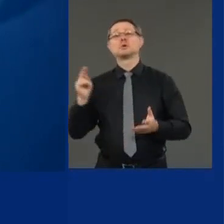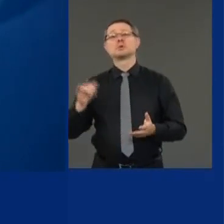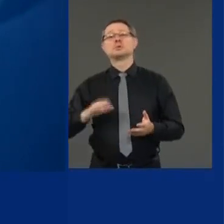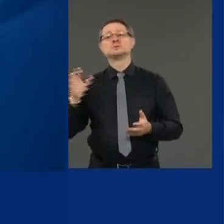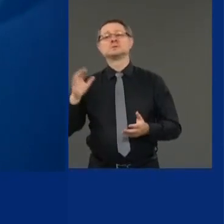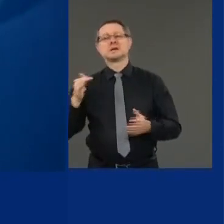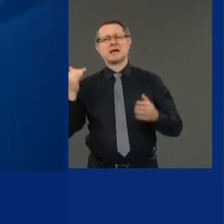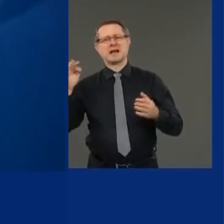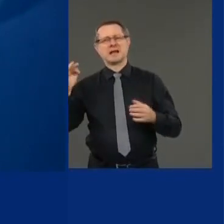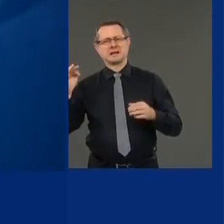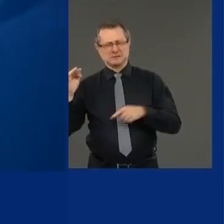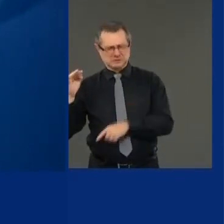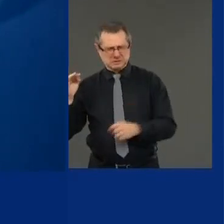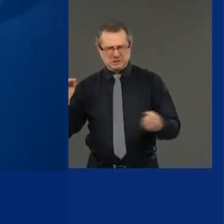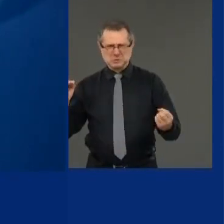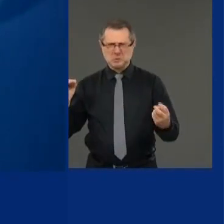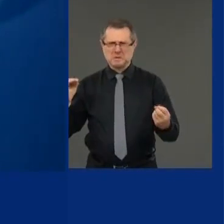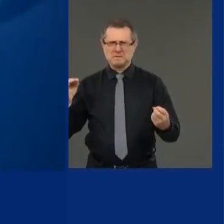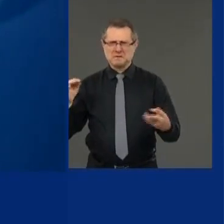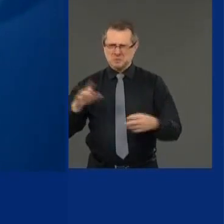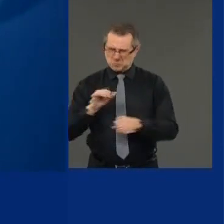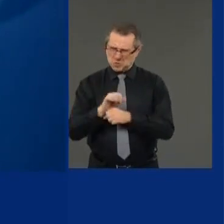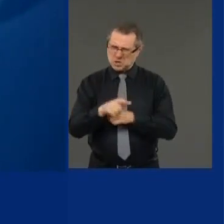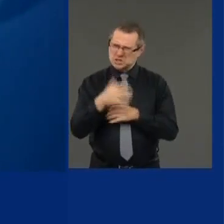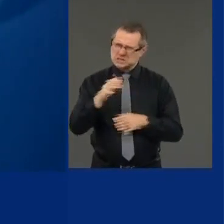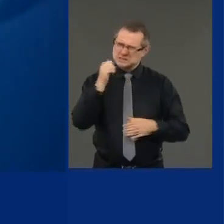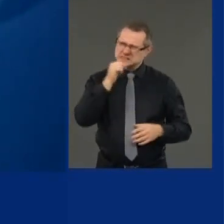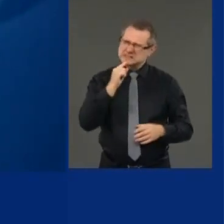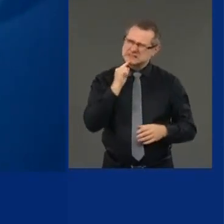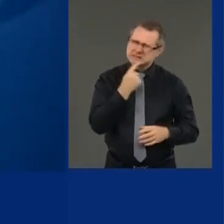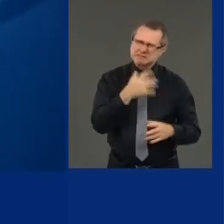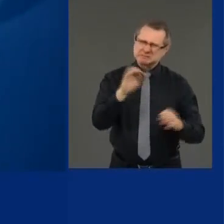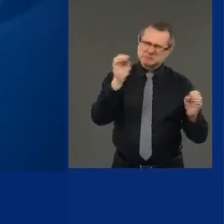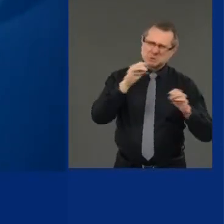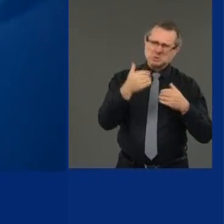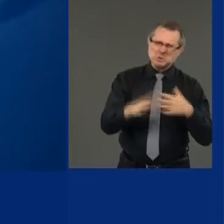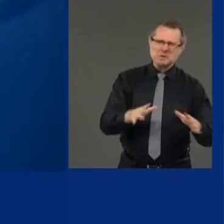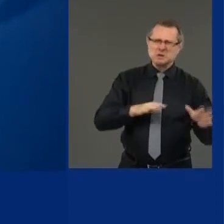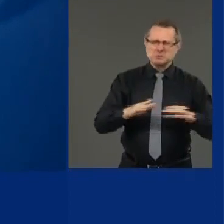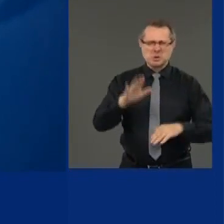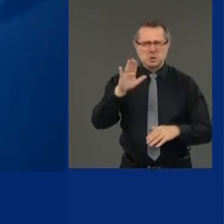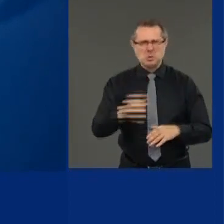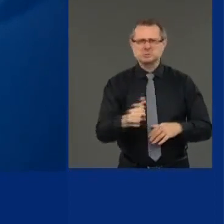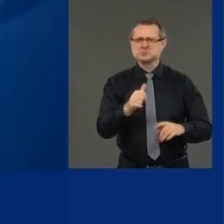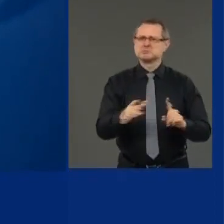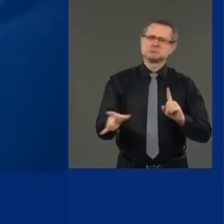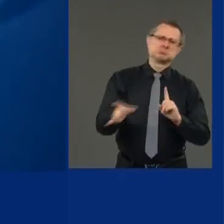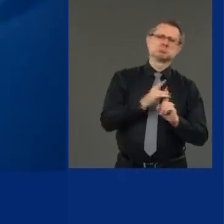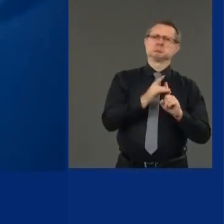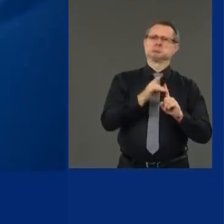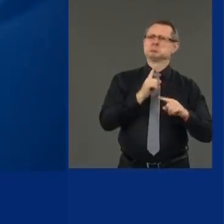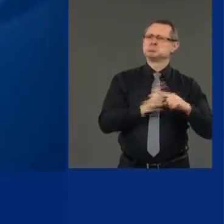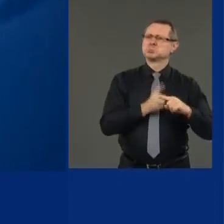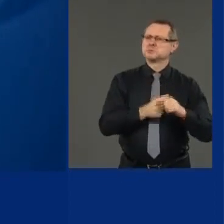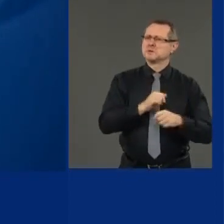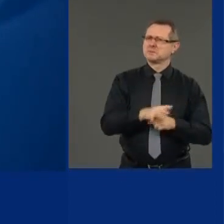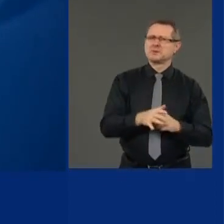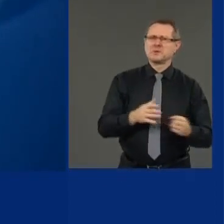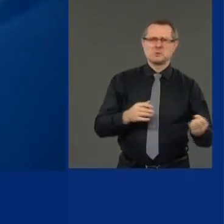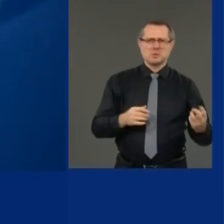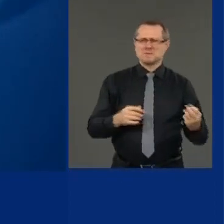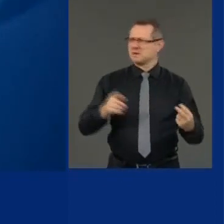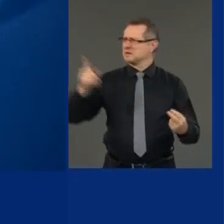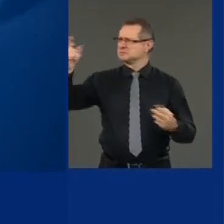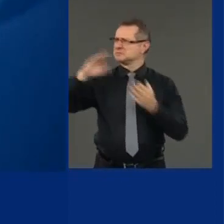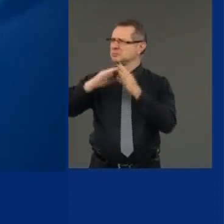working in an emergency room have a lower infection rate? They're dealing with positive people all